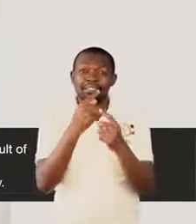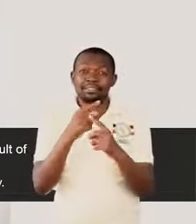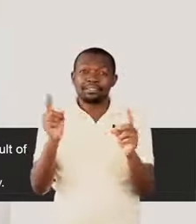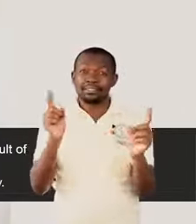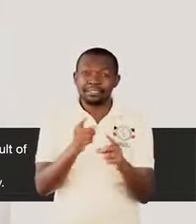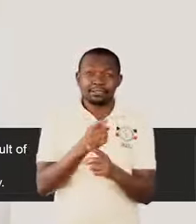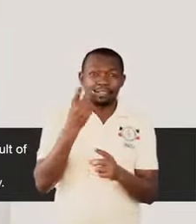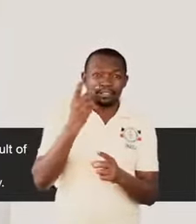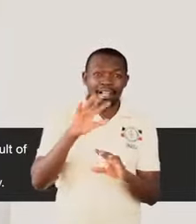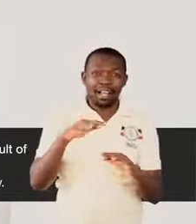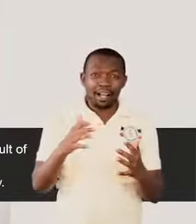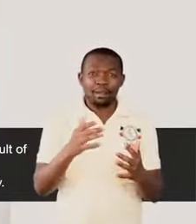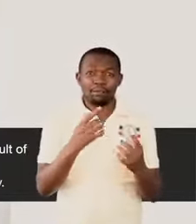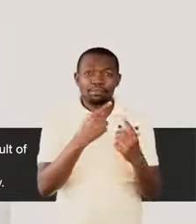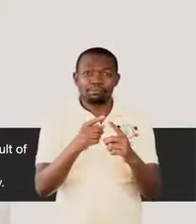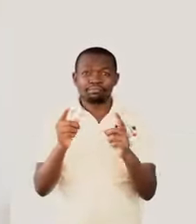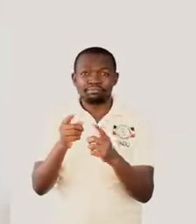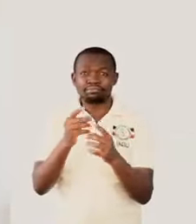Good.